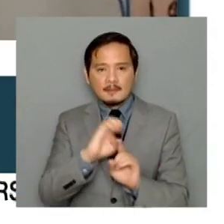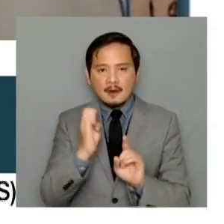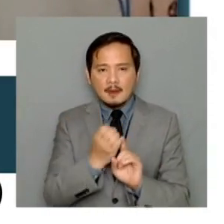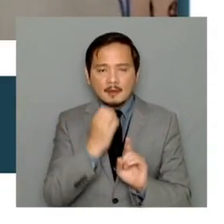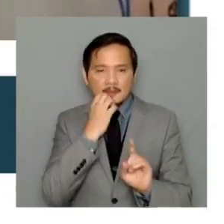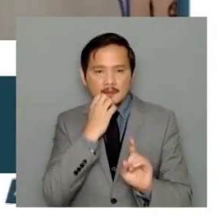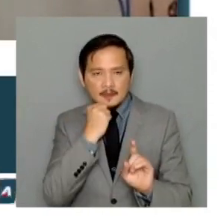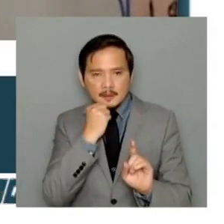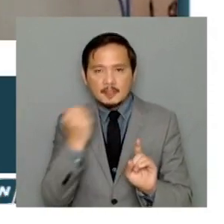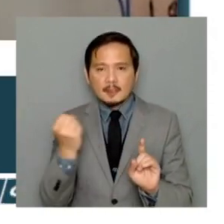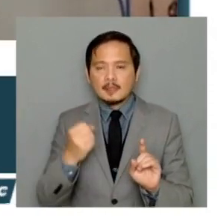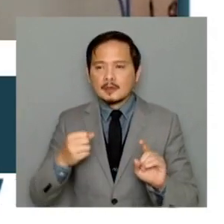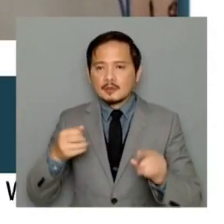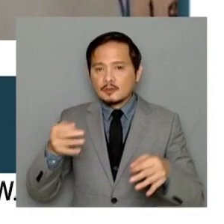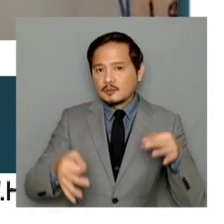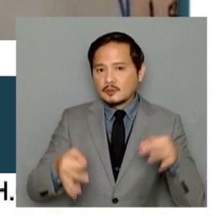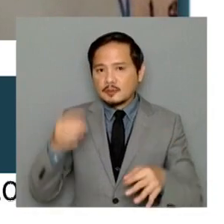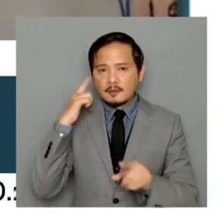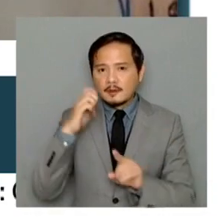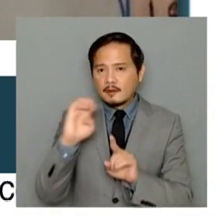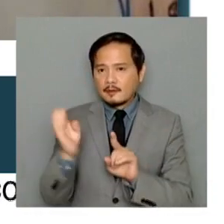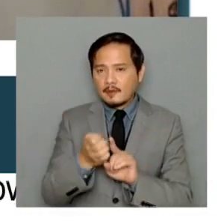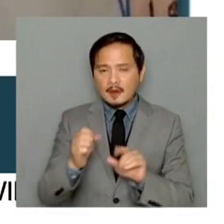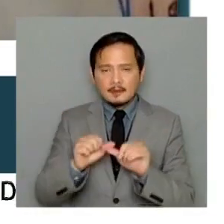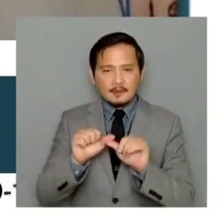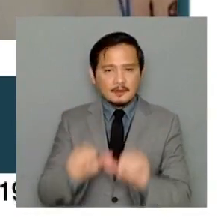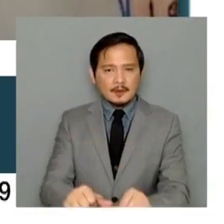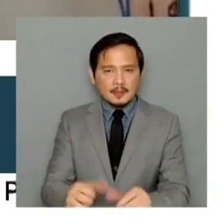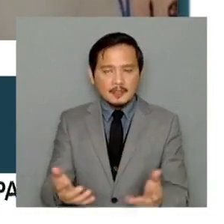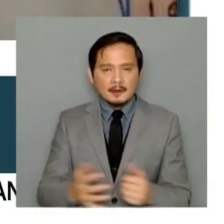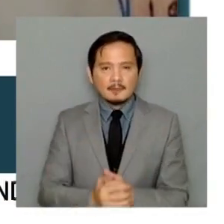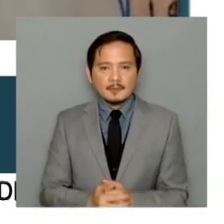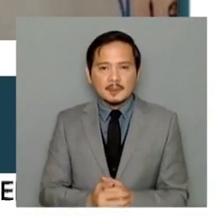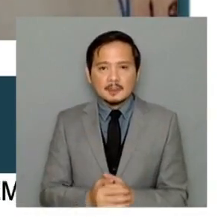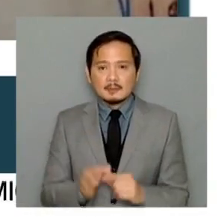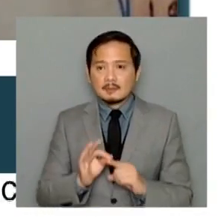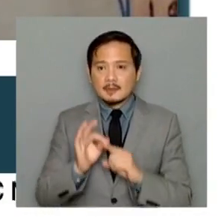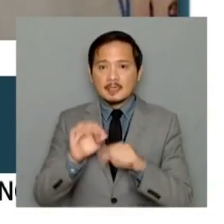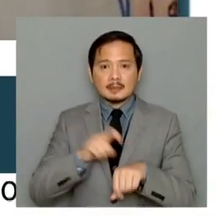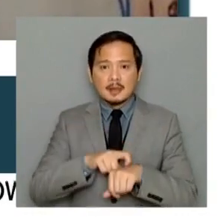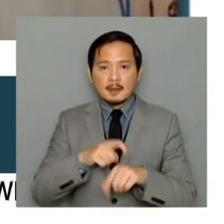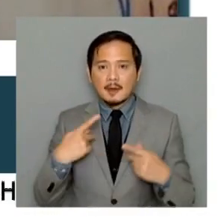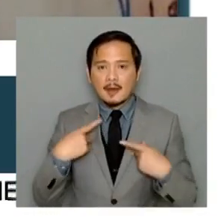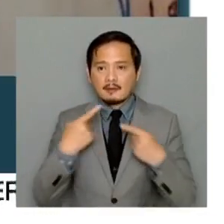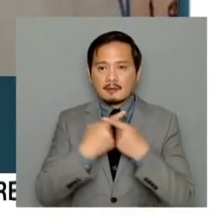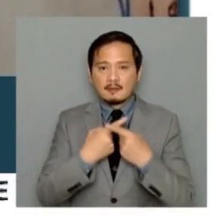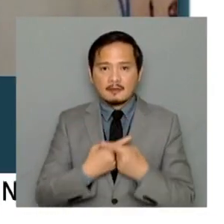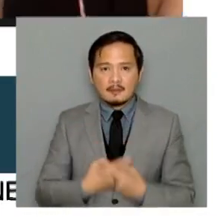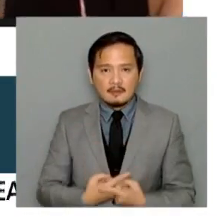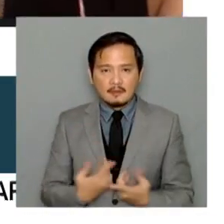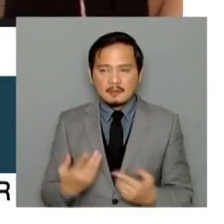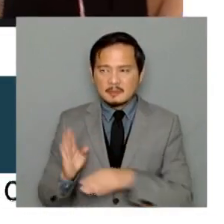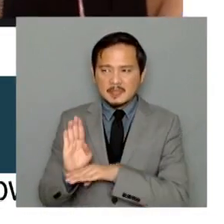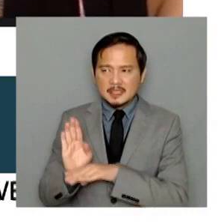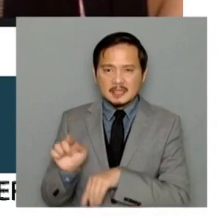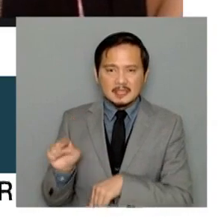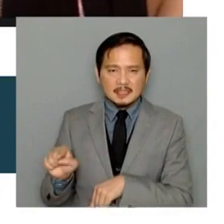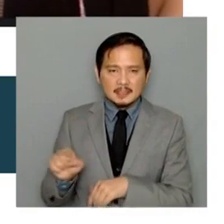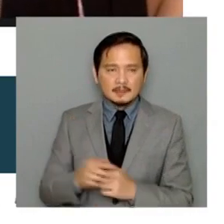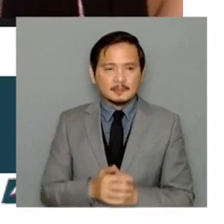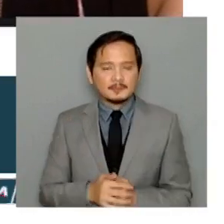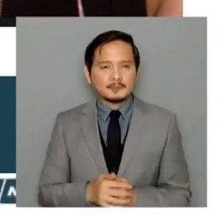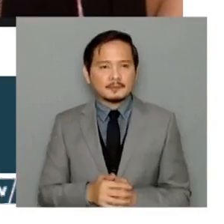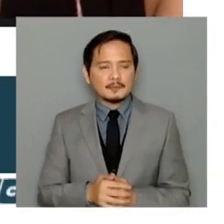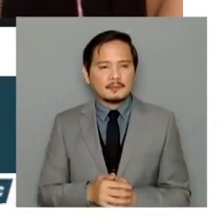climate justice, especially at a time when there will be definitely competing interests. Leon, you know, in a statement, she said that she hopes to get